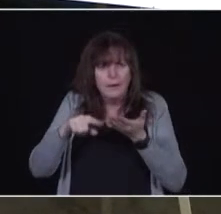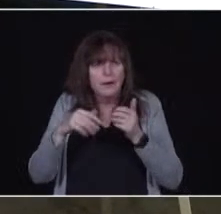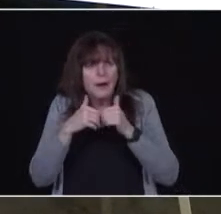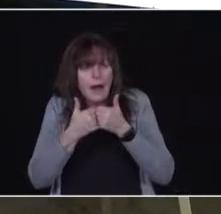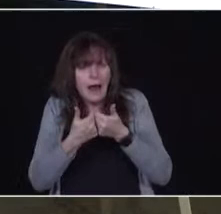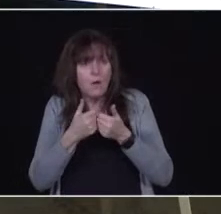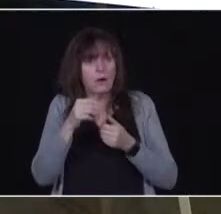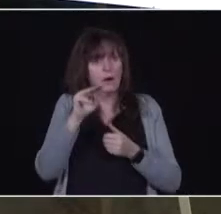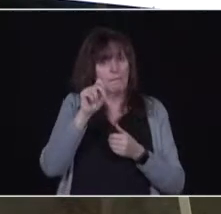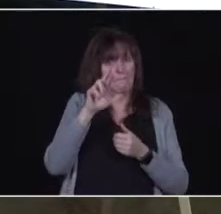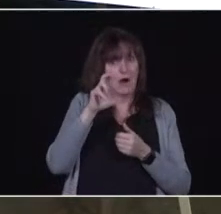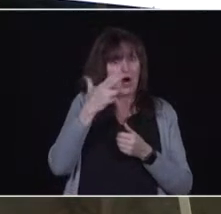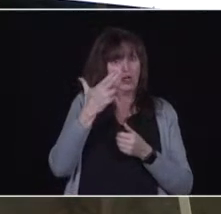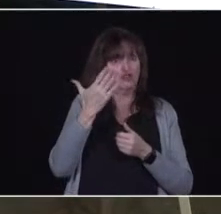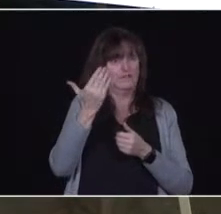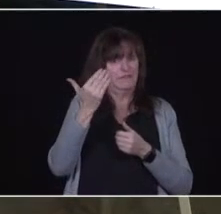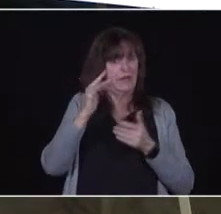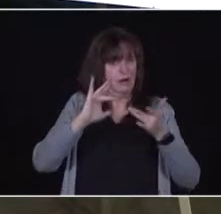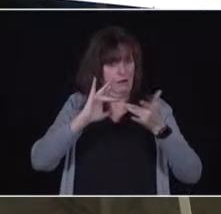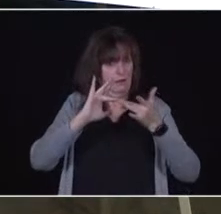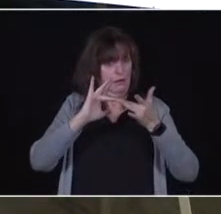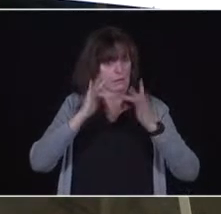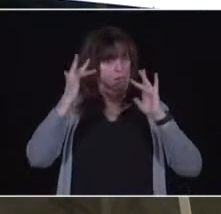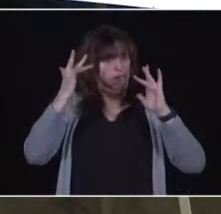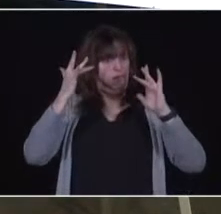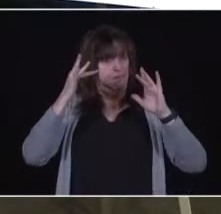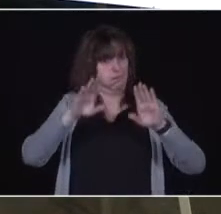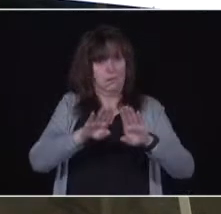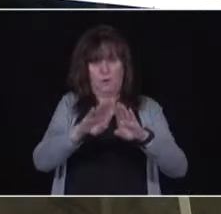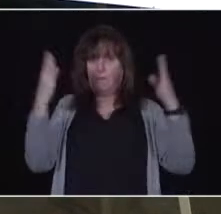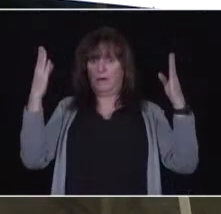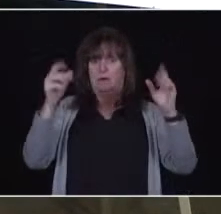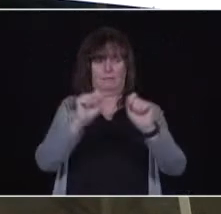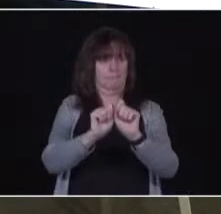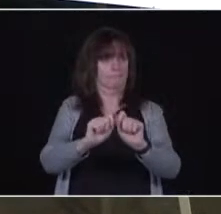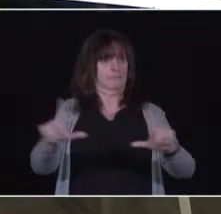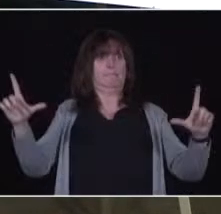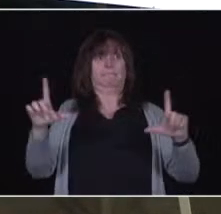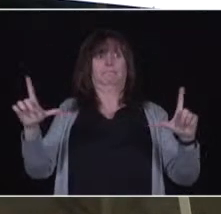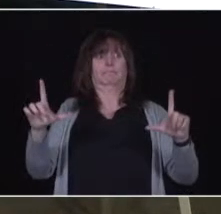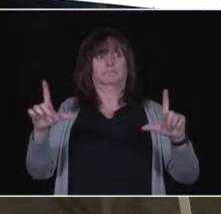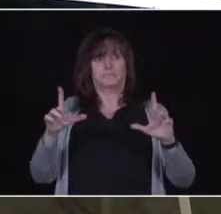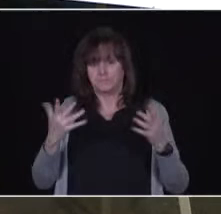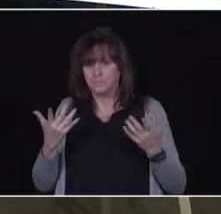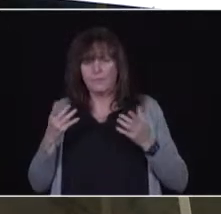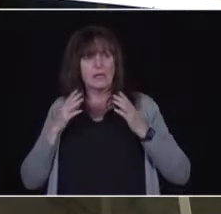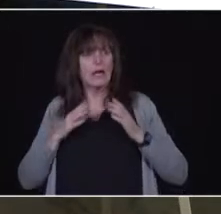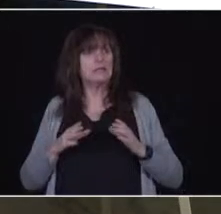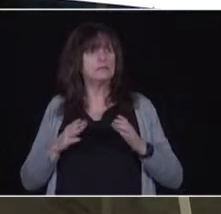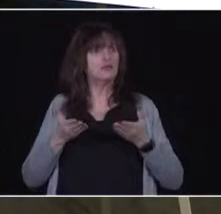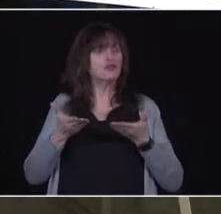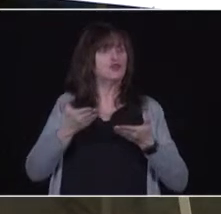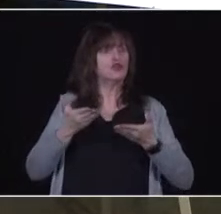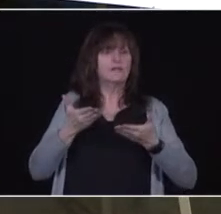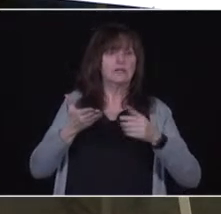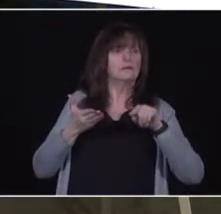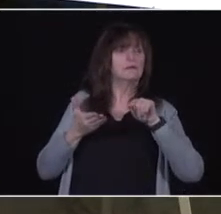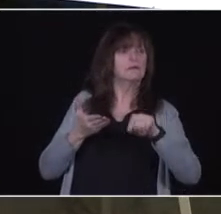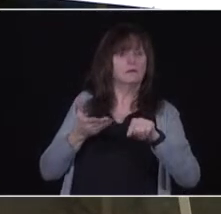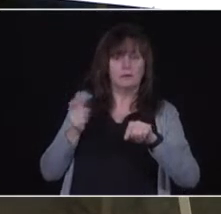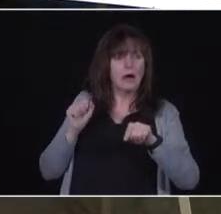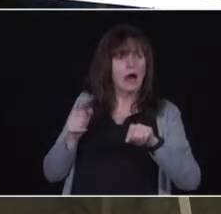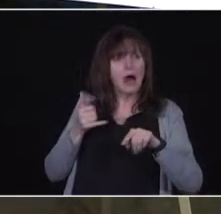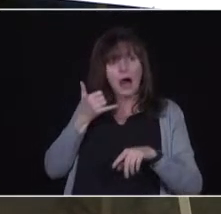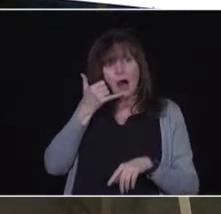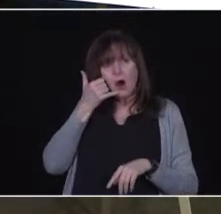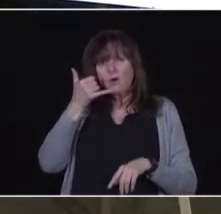the online reservation system and the customer service desk, a call service. You will be able to find out when you can get an appointment. If there are people